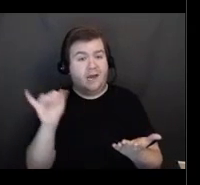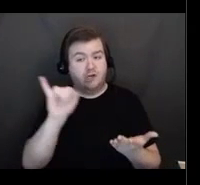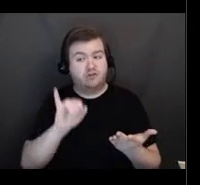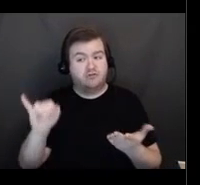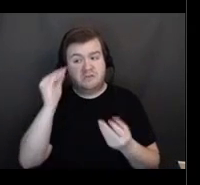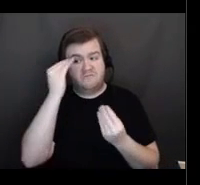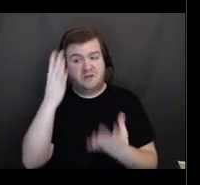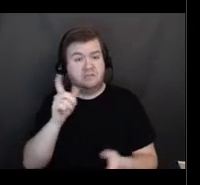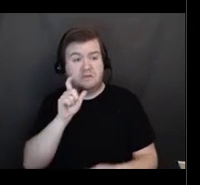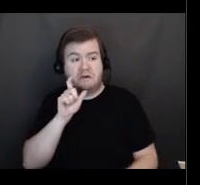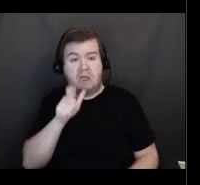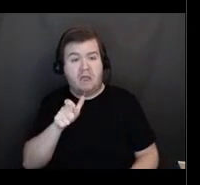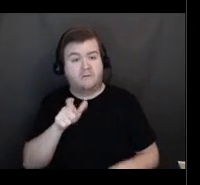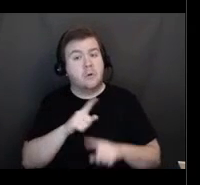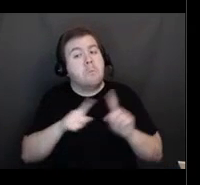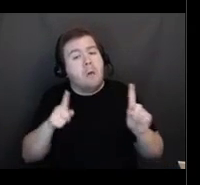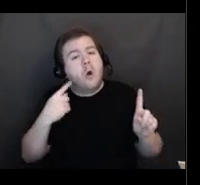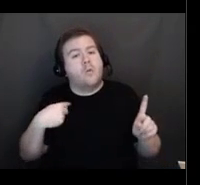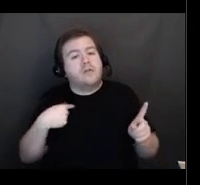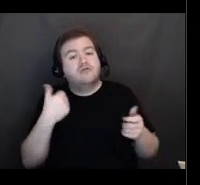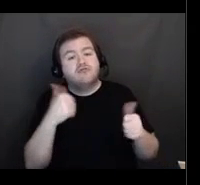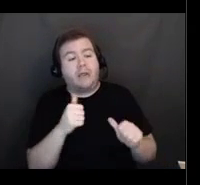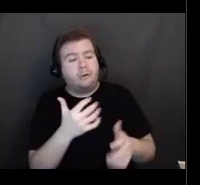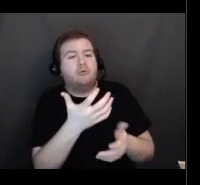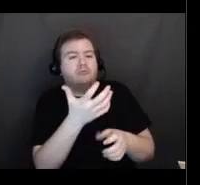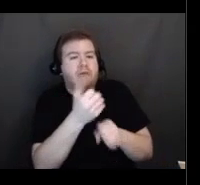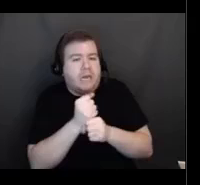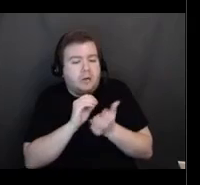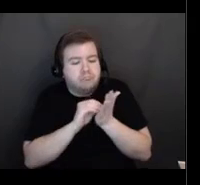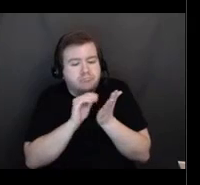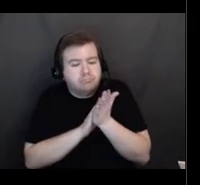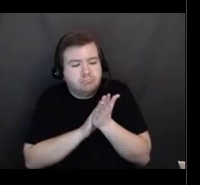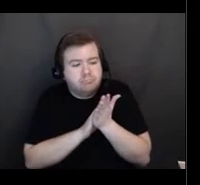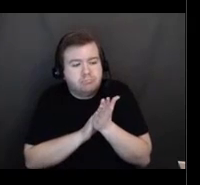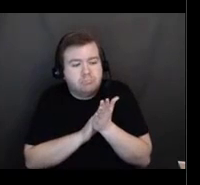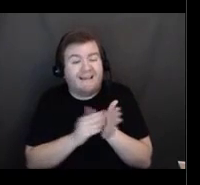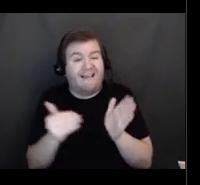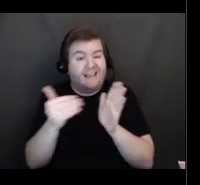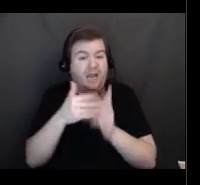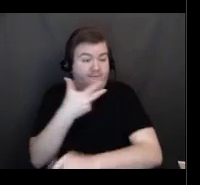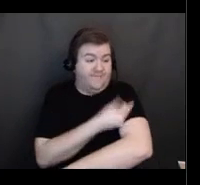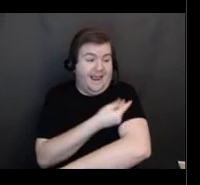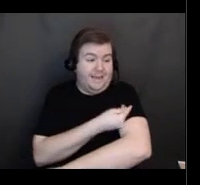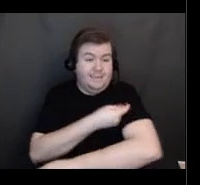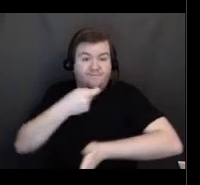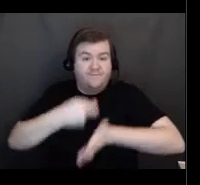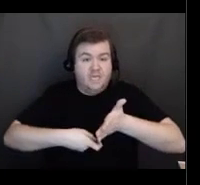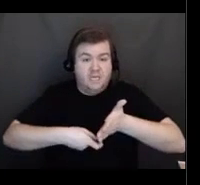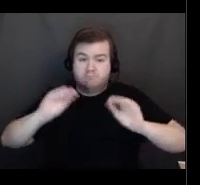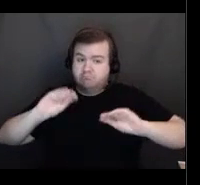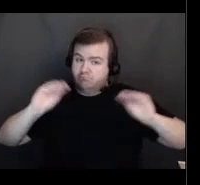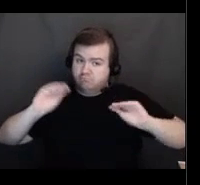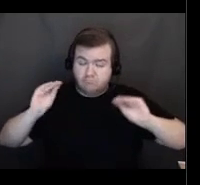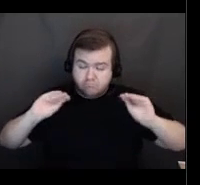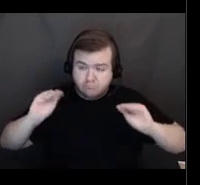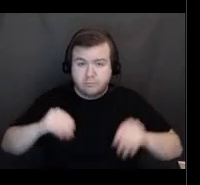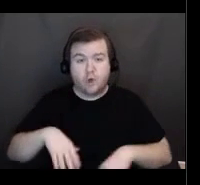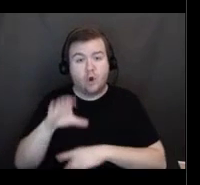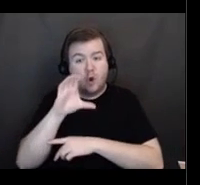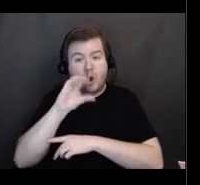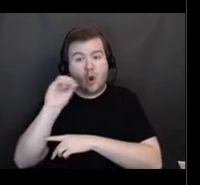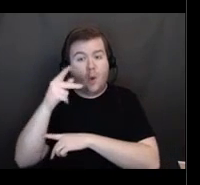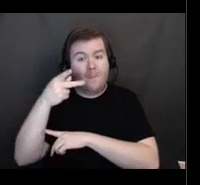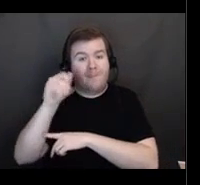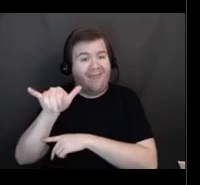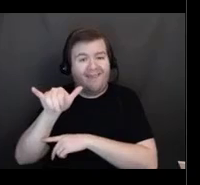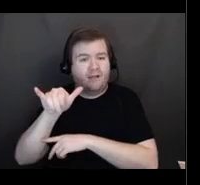collect. Again, there is no fee for the vaccine. There is no co-pay for the vaccine.